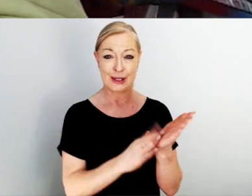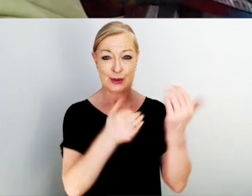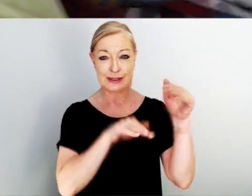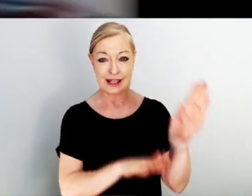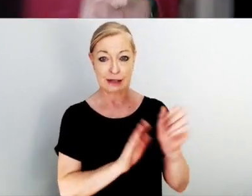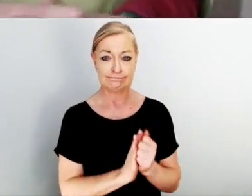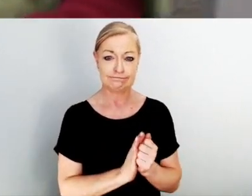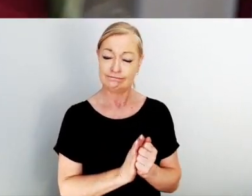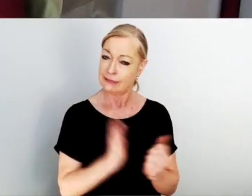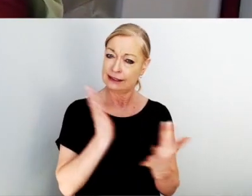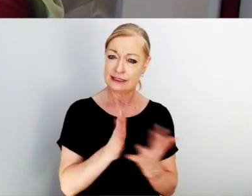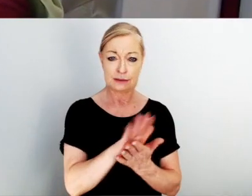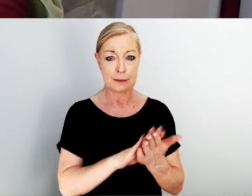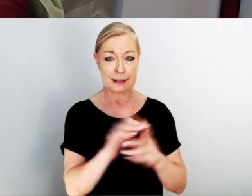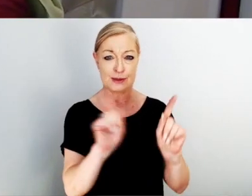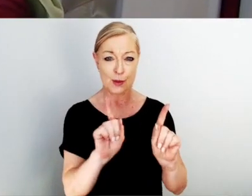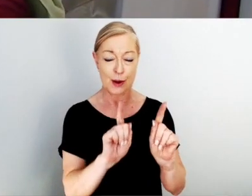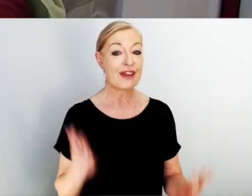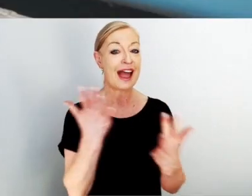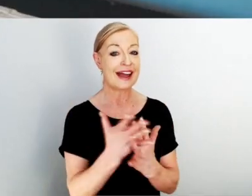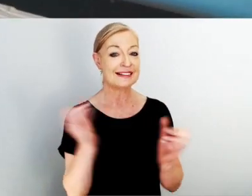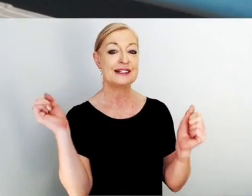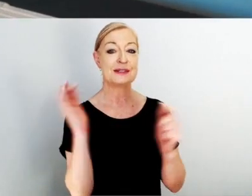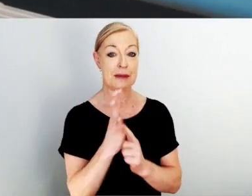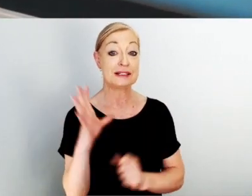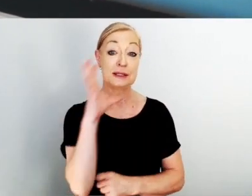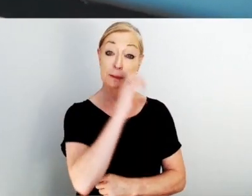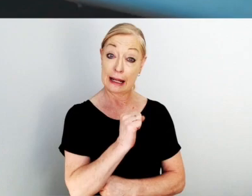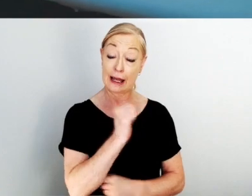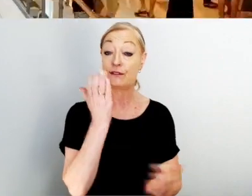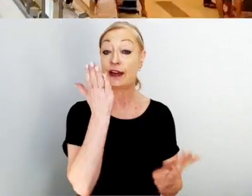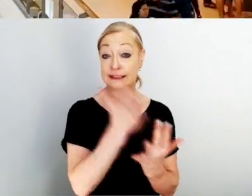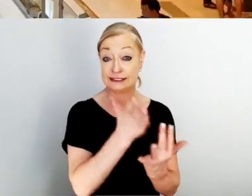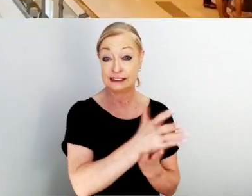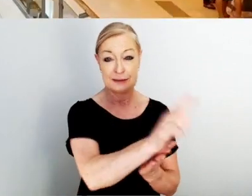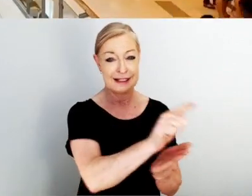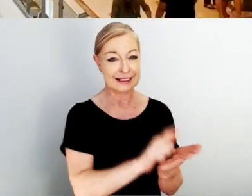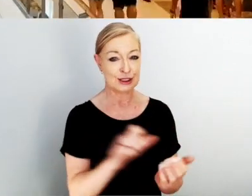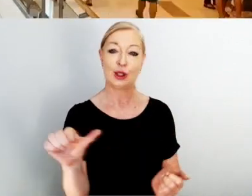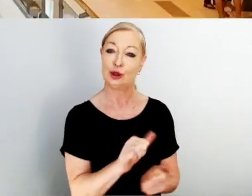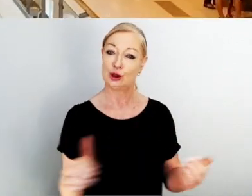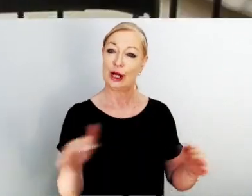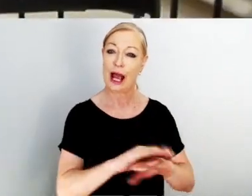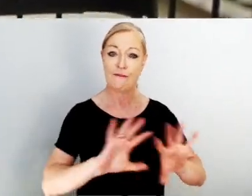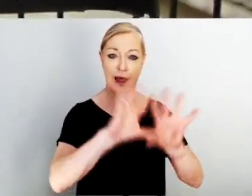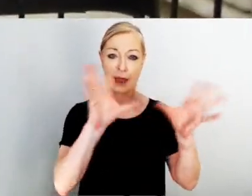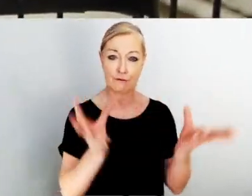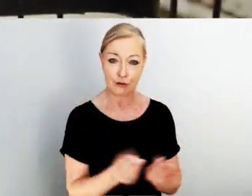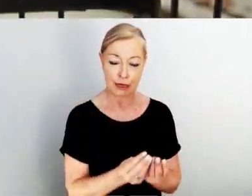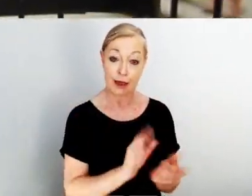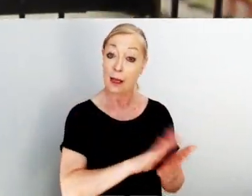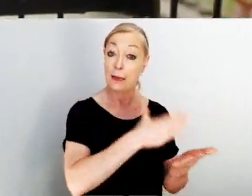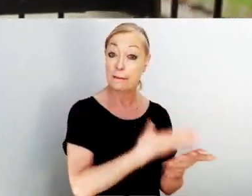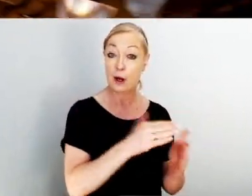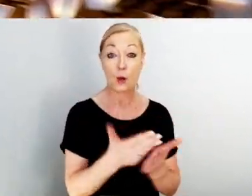Aotearoa and Aotearoa. What do we mean by accessibility? Access Matters believe that accessibility legislation should apply to